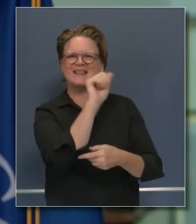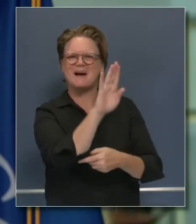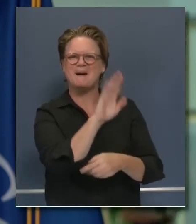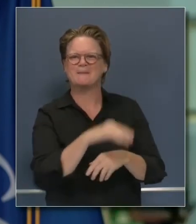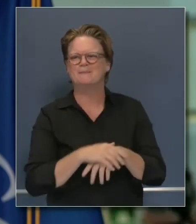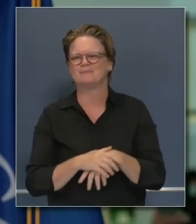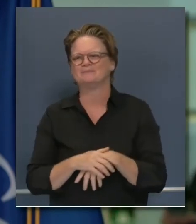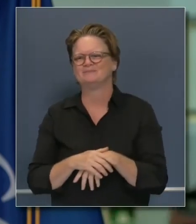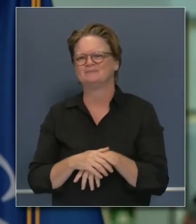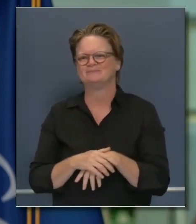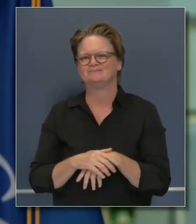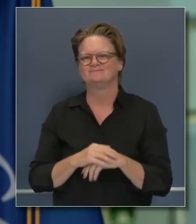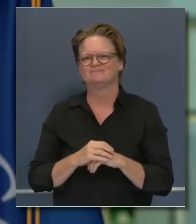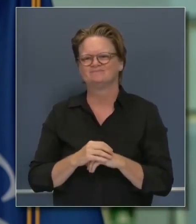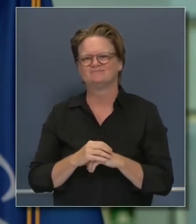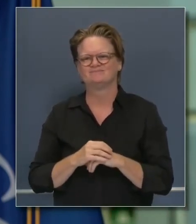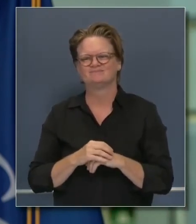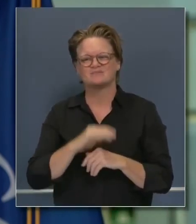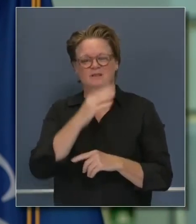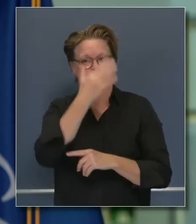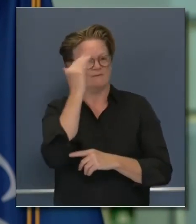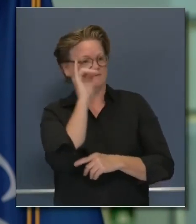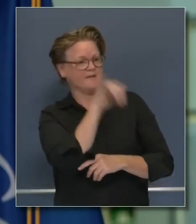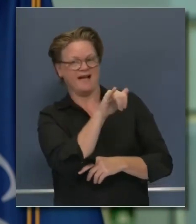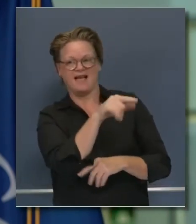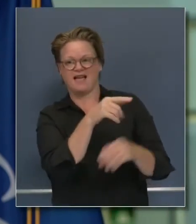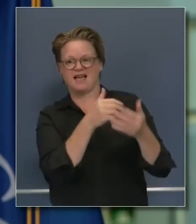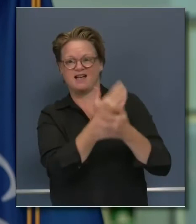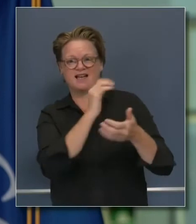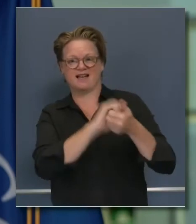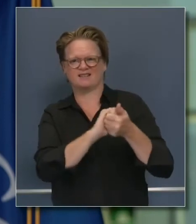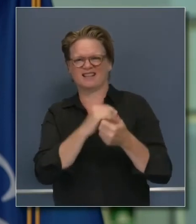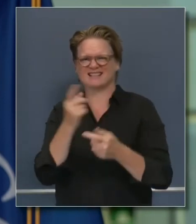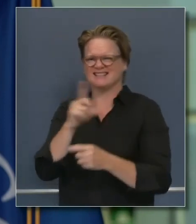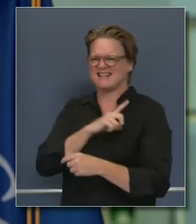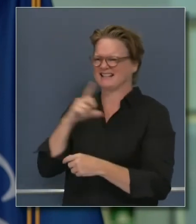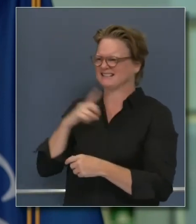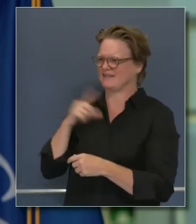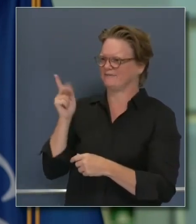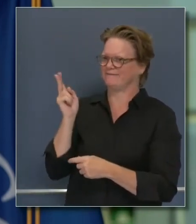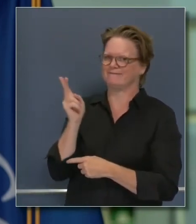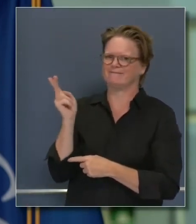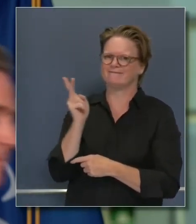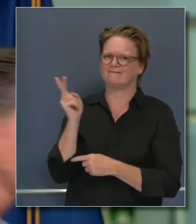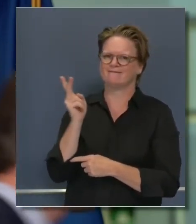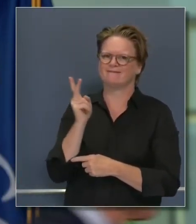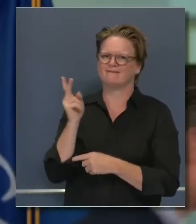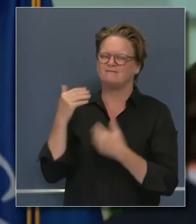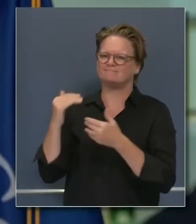Specifically, as it relates to that second part of your question, Dr. Galli can amplify a little bit more.